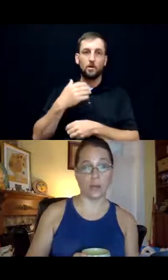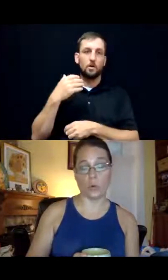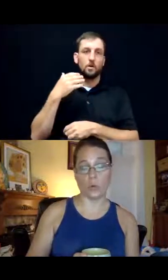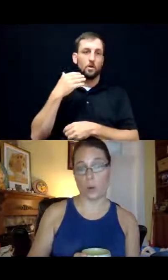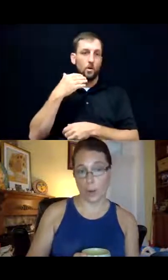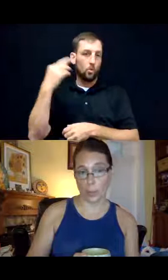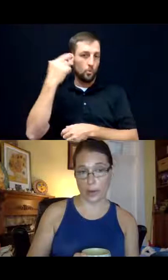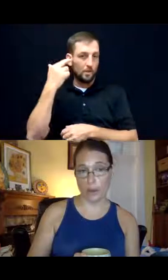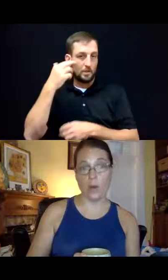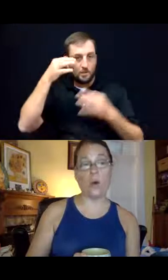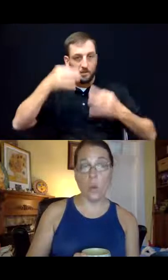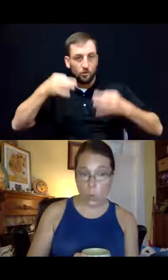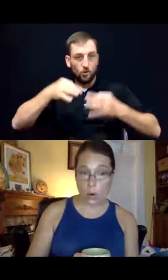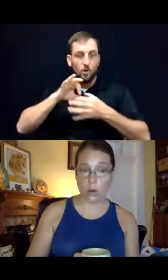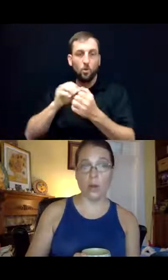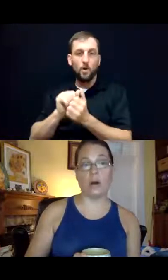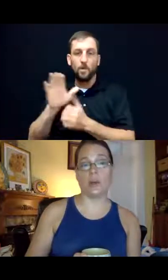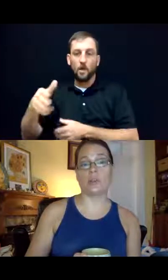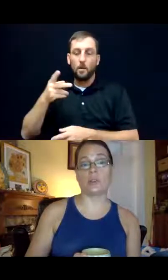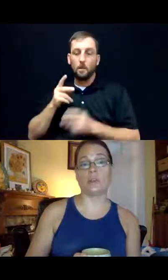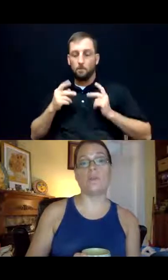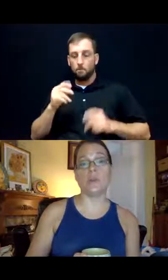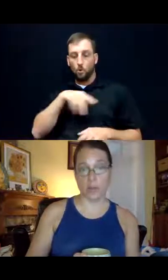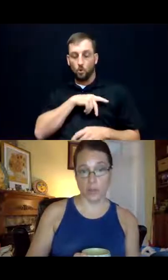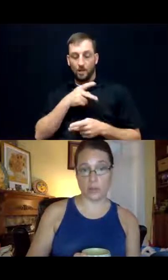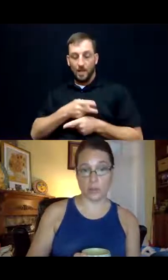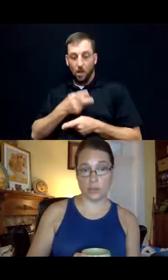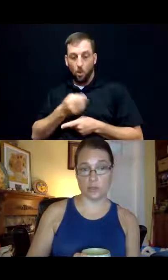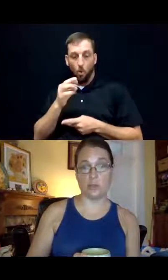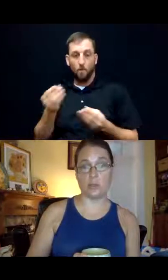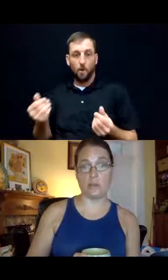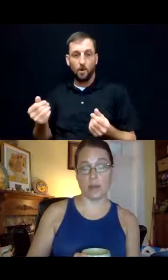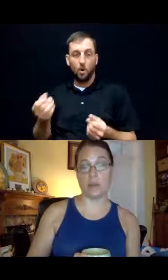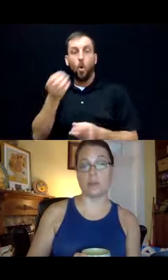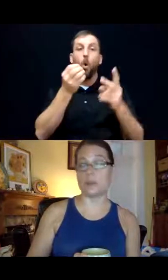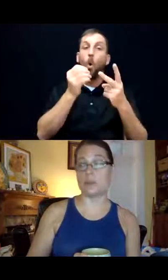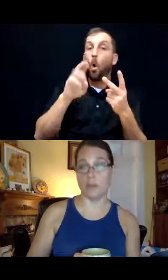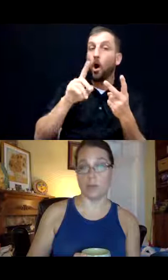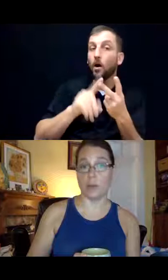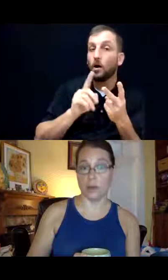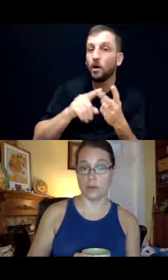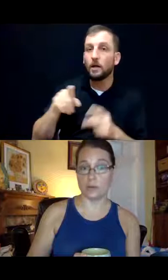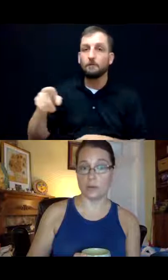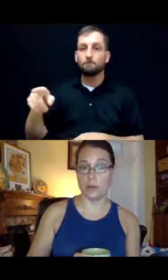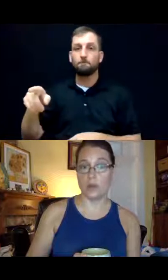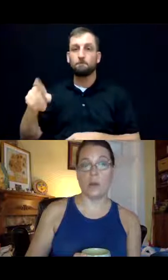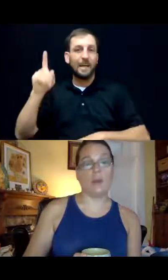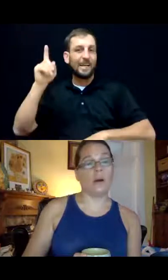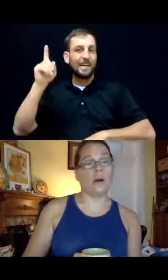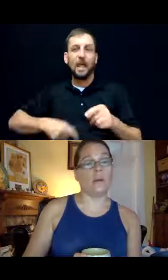and or property, or unable to communicate those decisions in a manner that's understandable by others.